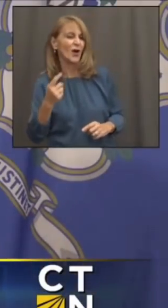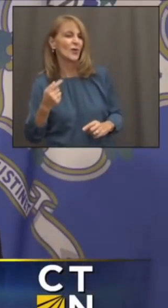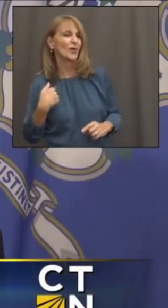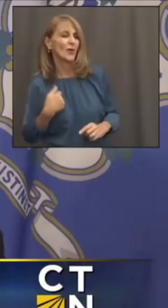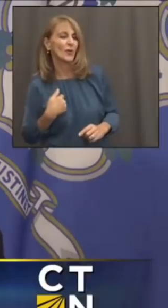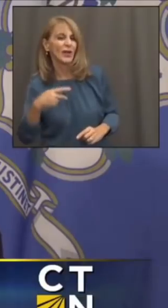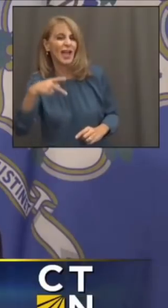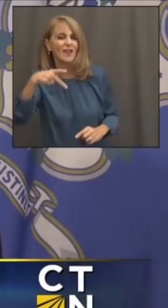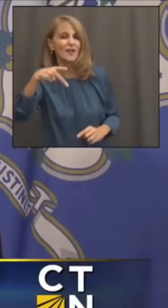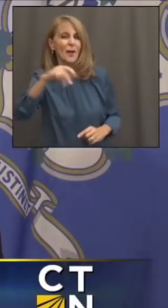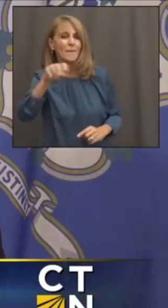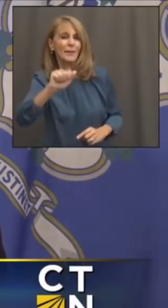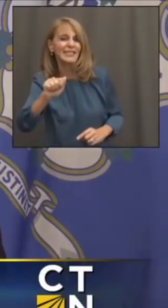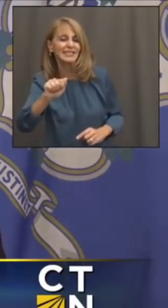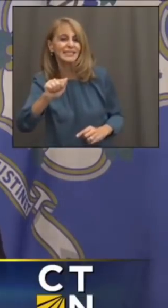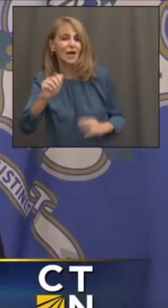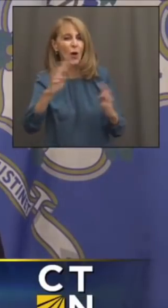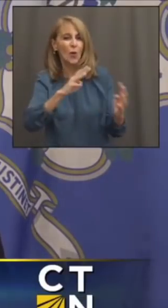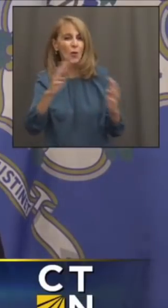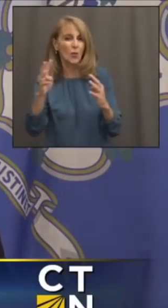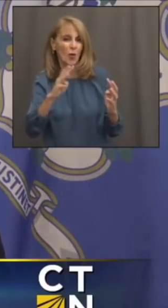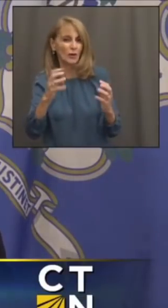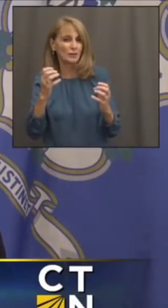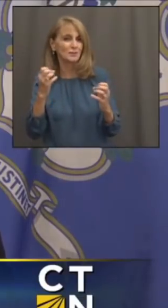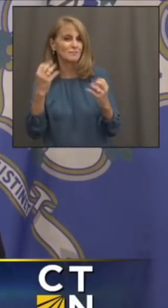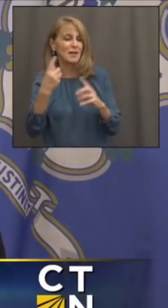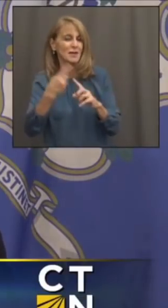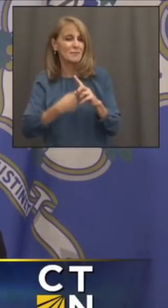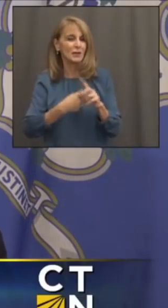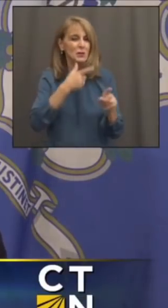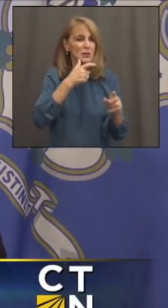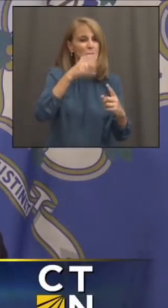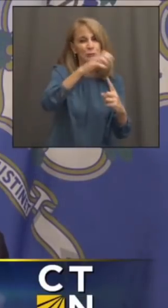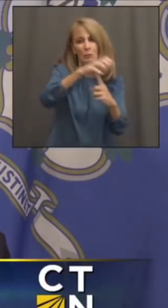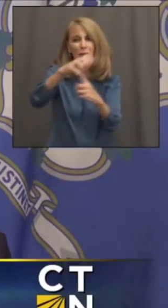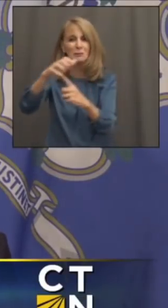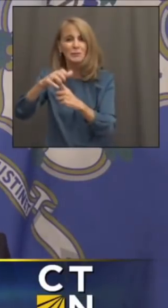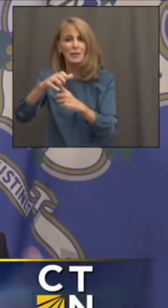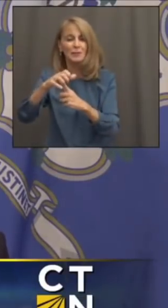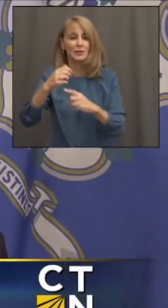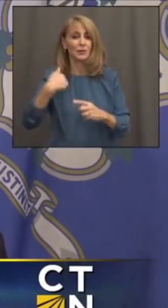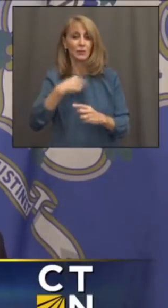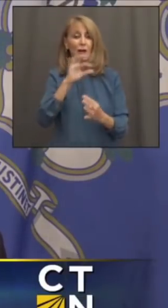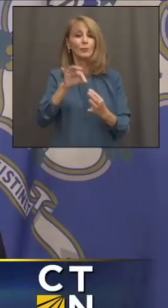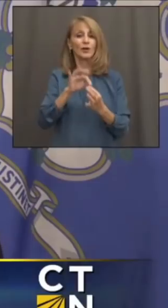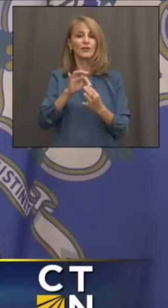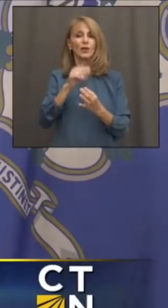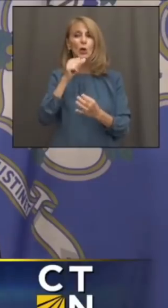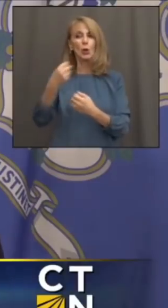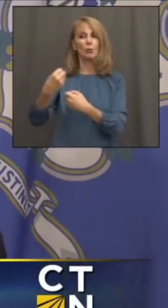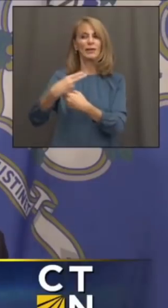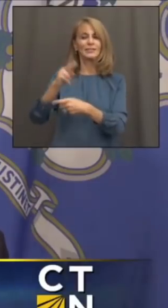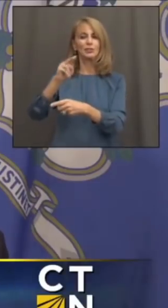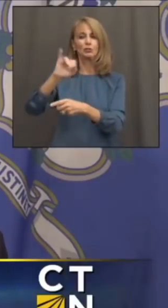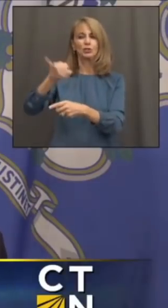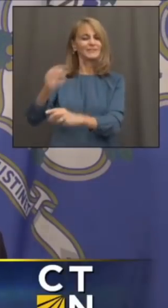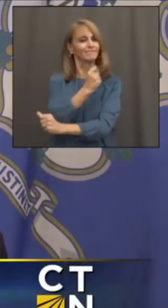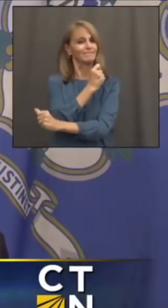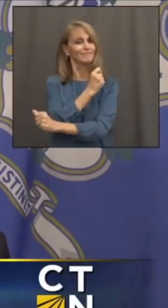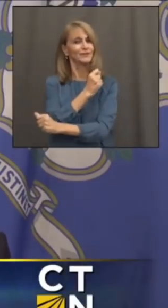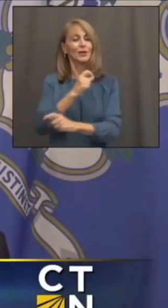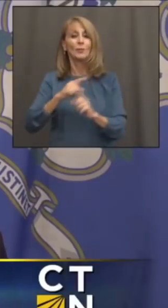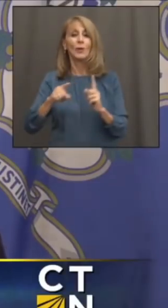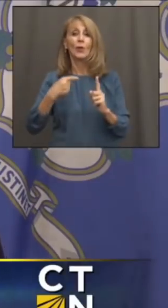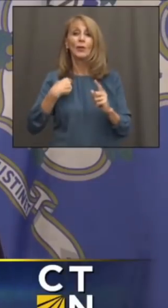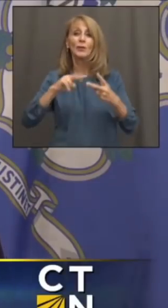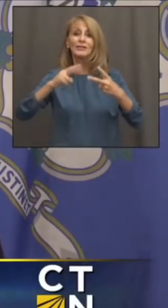around the region over the last number of months. We weren't perfect. New Jersey beat us out, gosh darn it, but we were